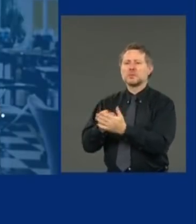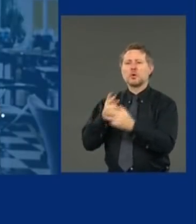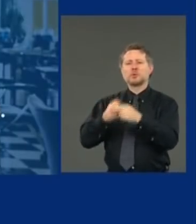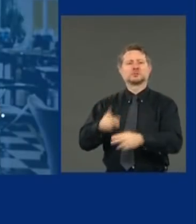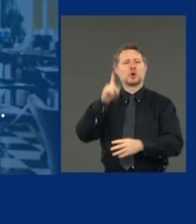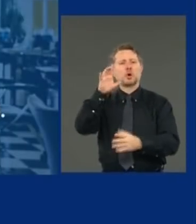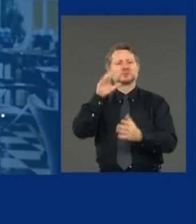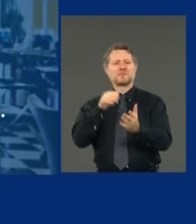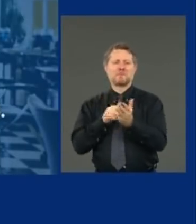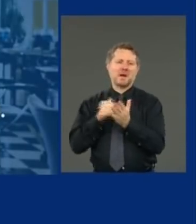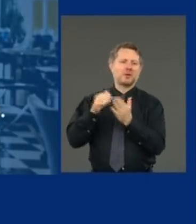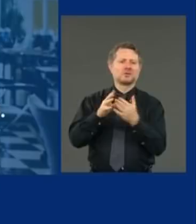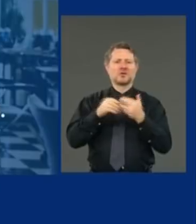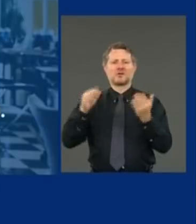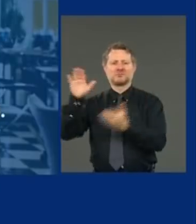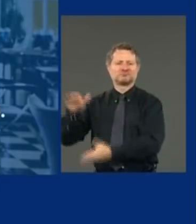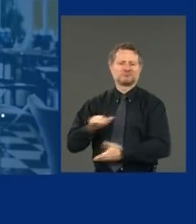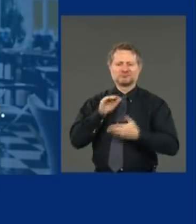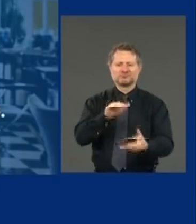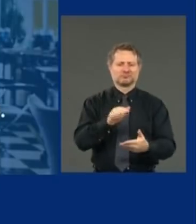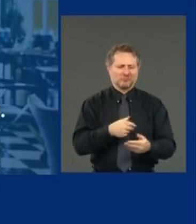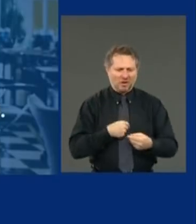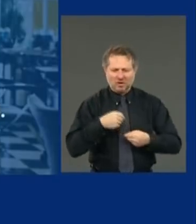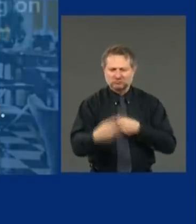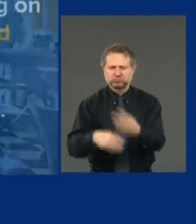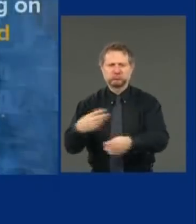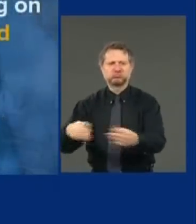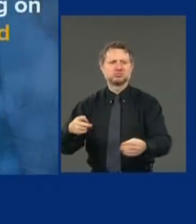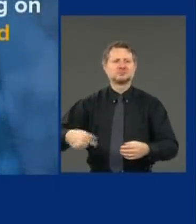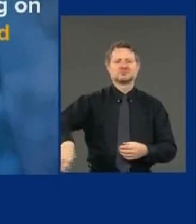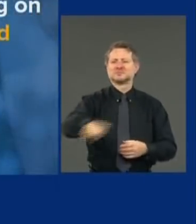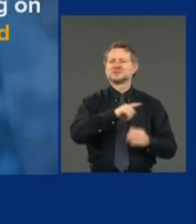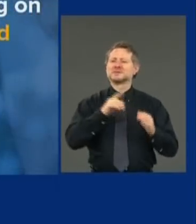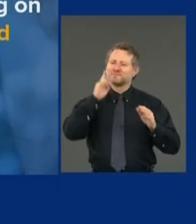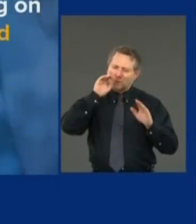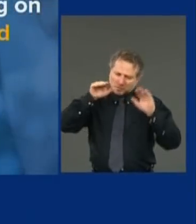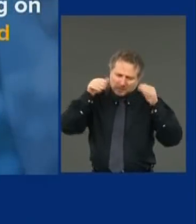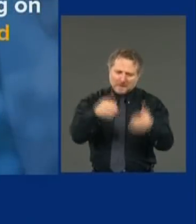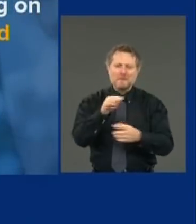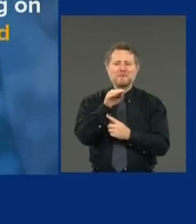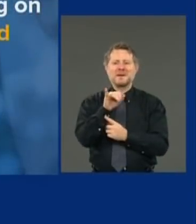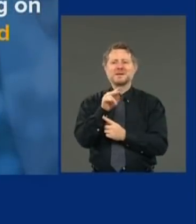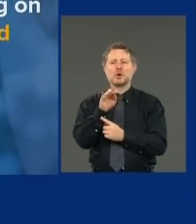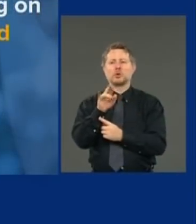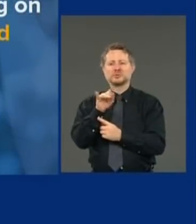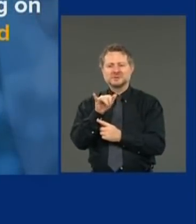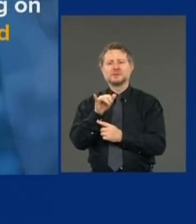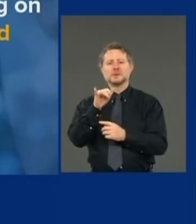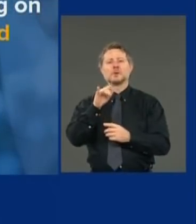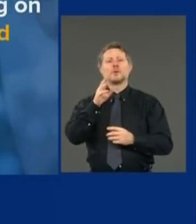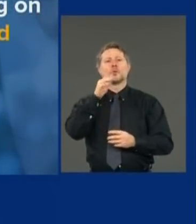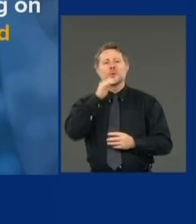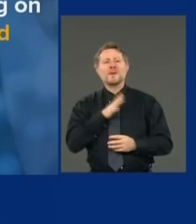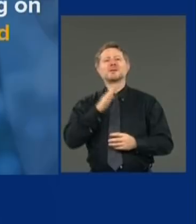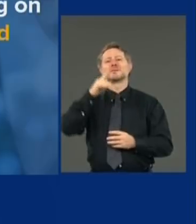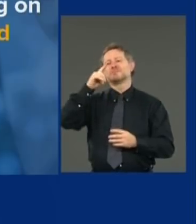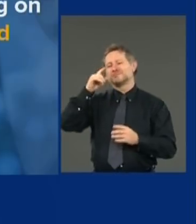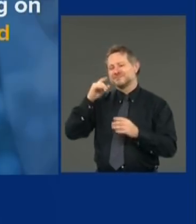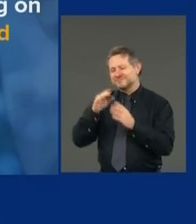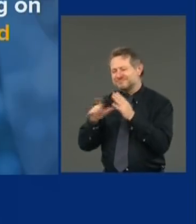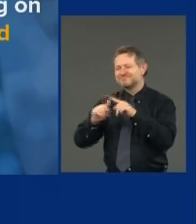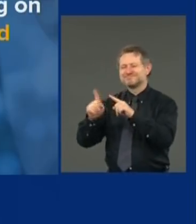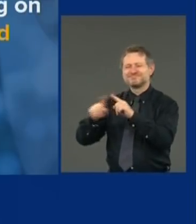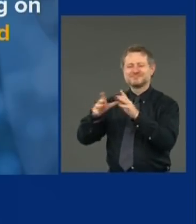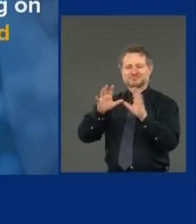make loans to small businesses. We're going to focus on MWBEs that did not receive federal assistance and